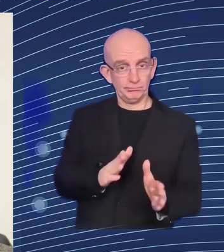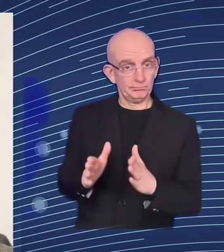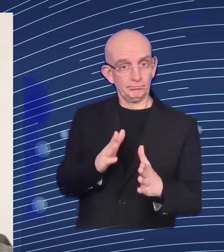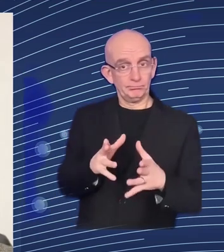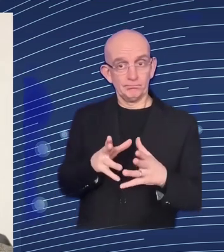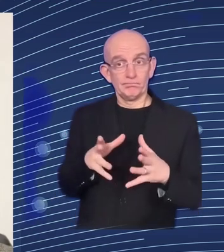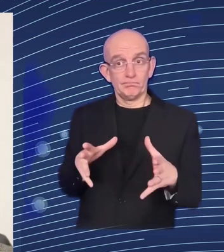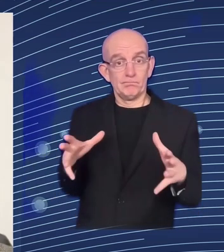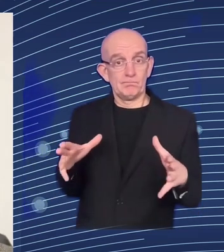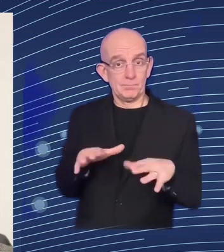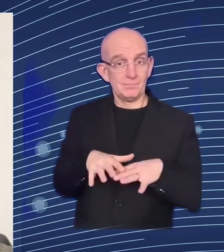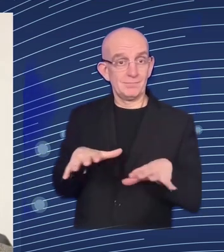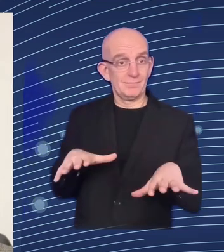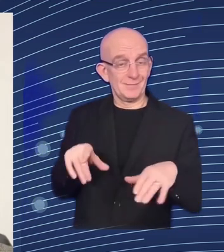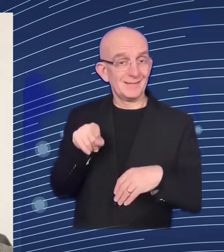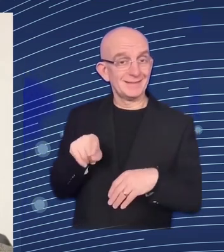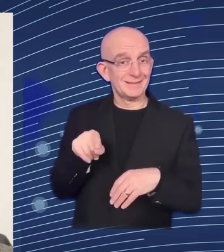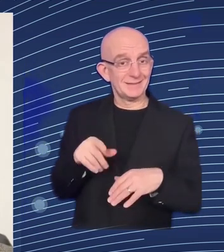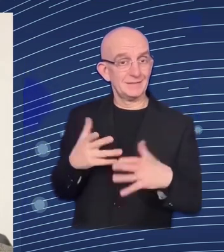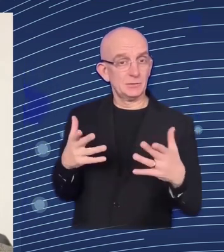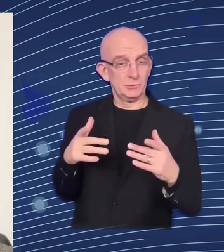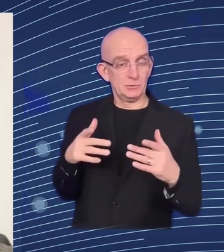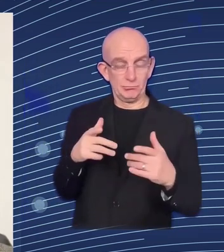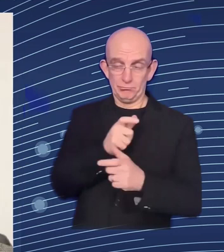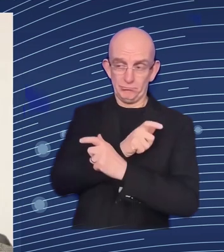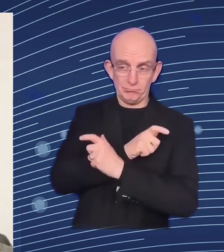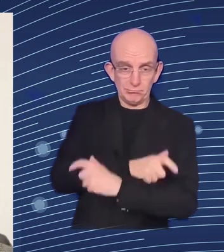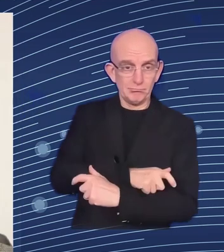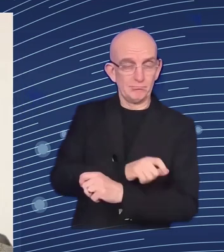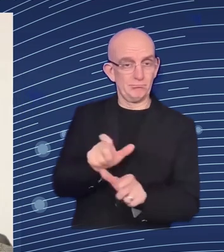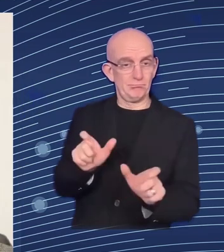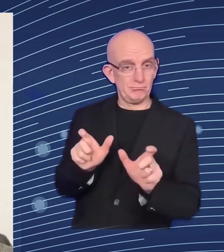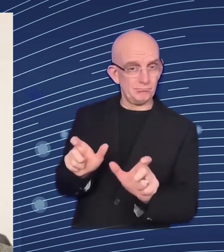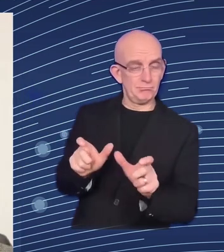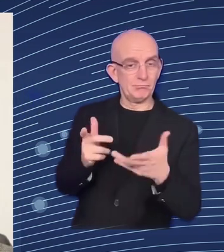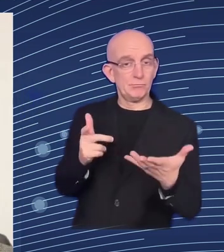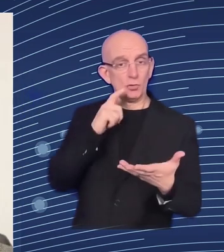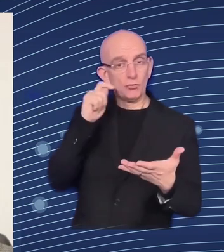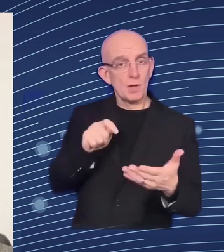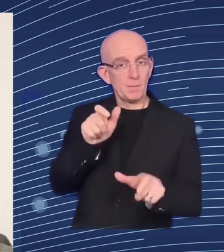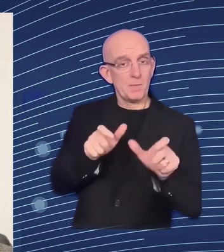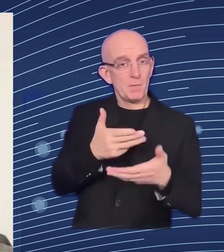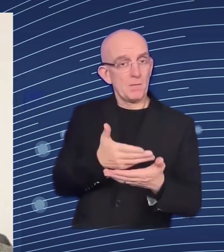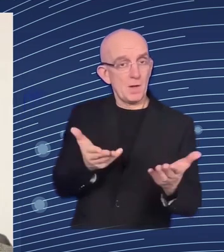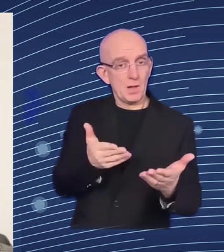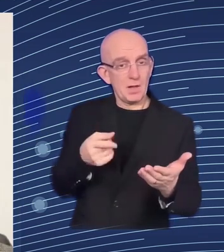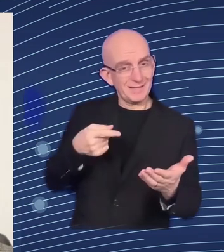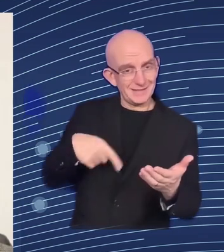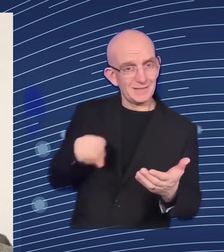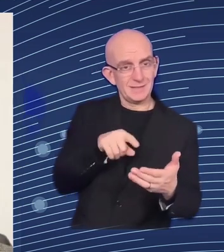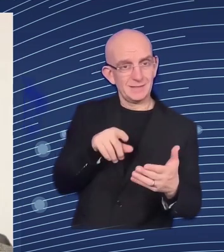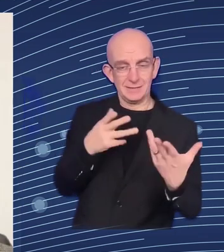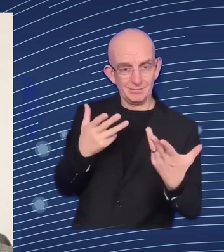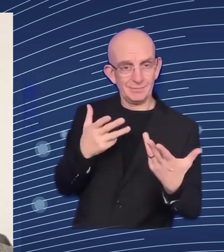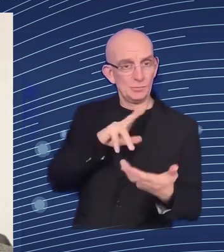the the ukrainian society and the ukrainian economy economy because this is fundamental to make the society